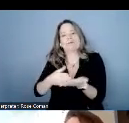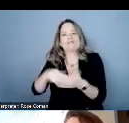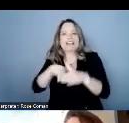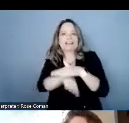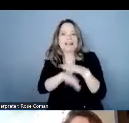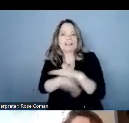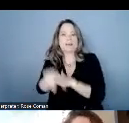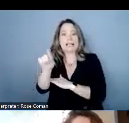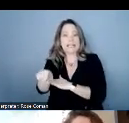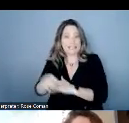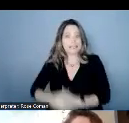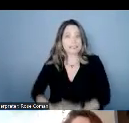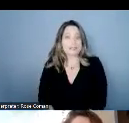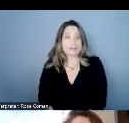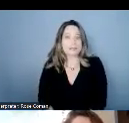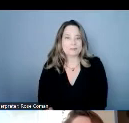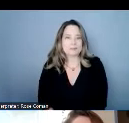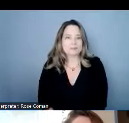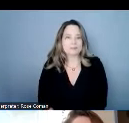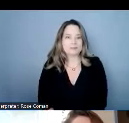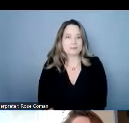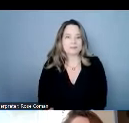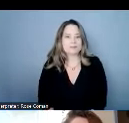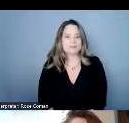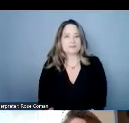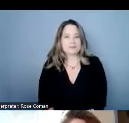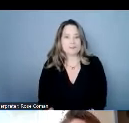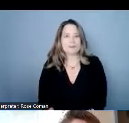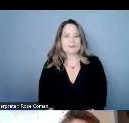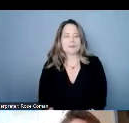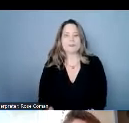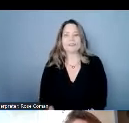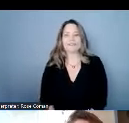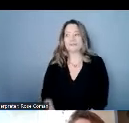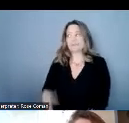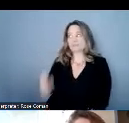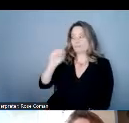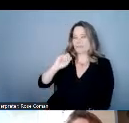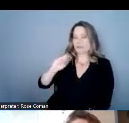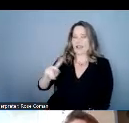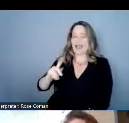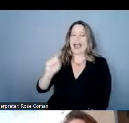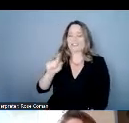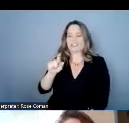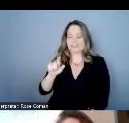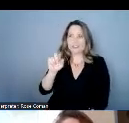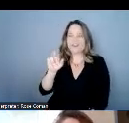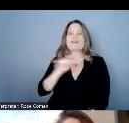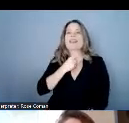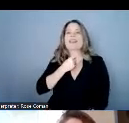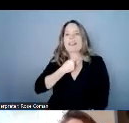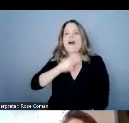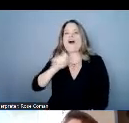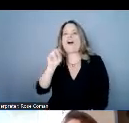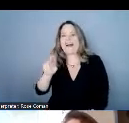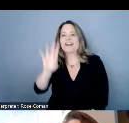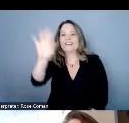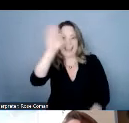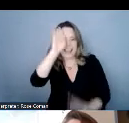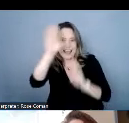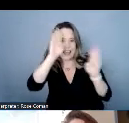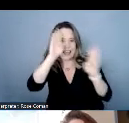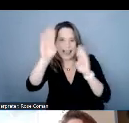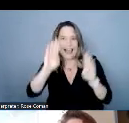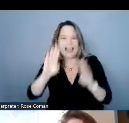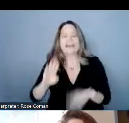okay just had to unmute myself hi everybody as both